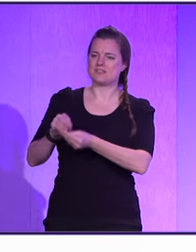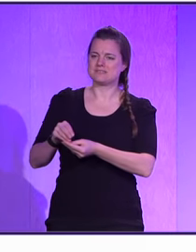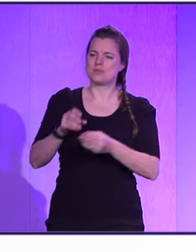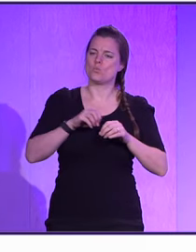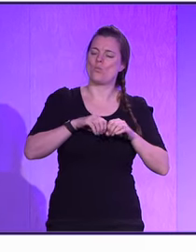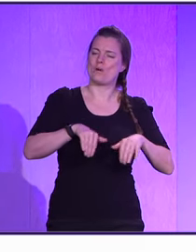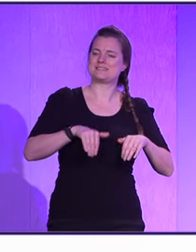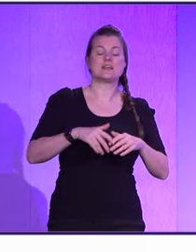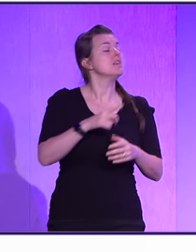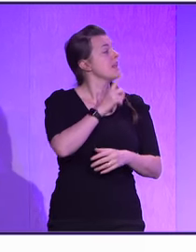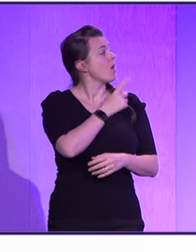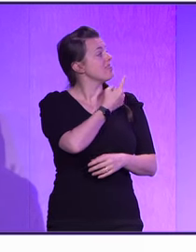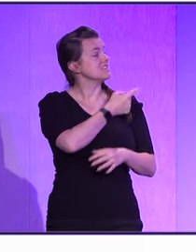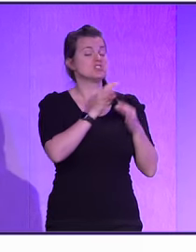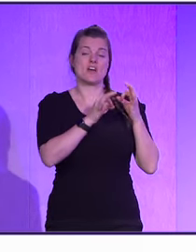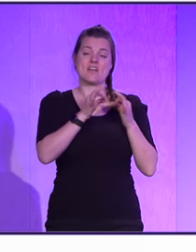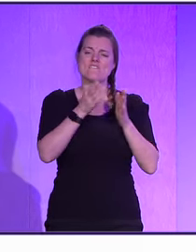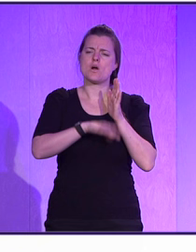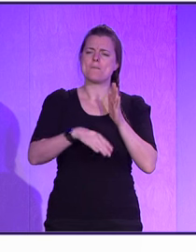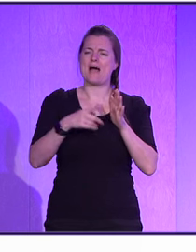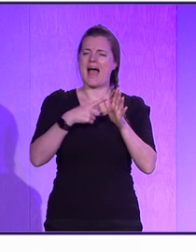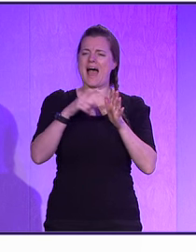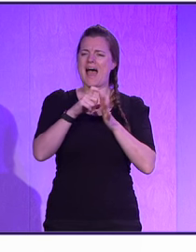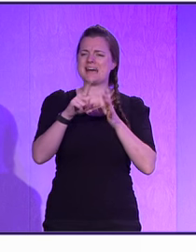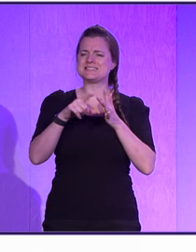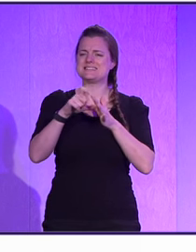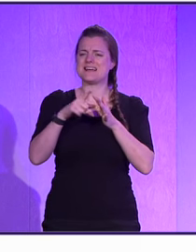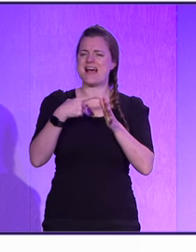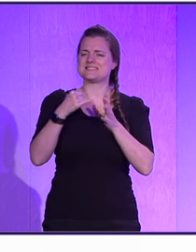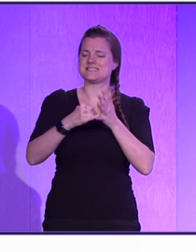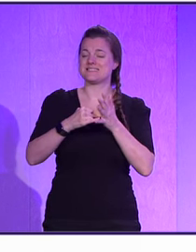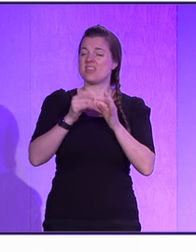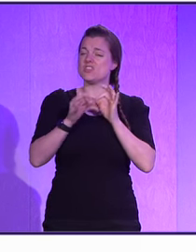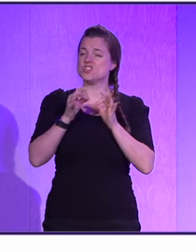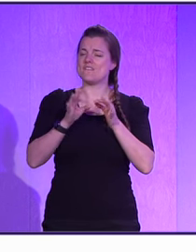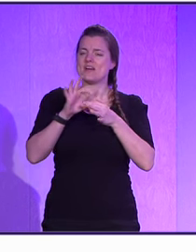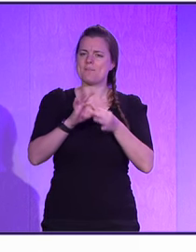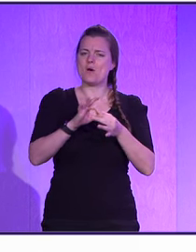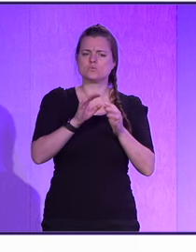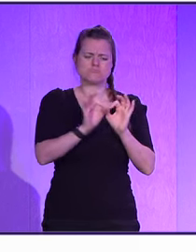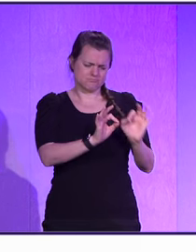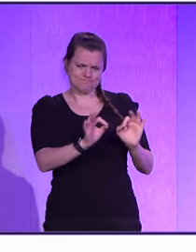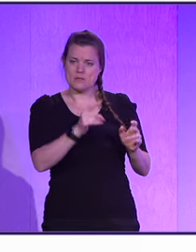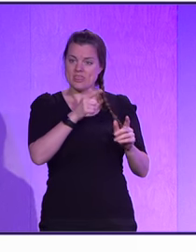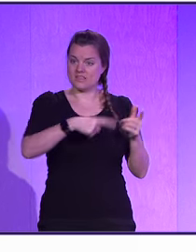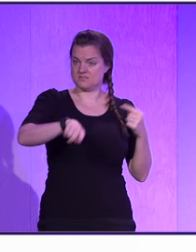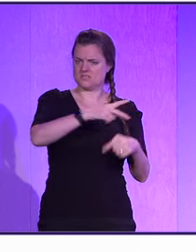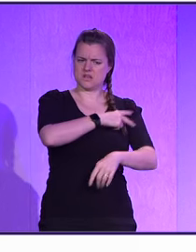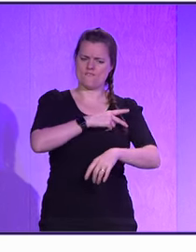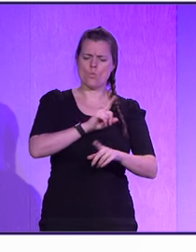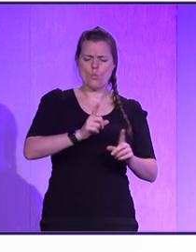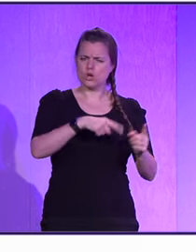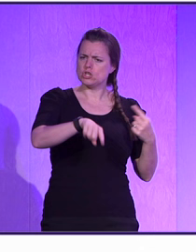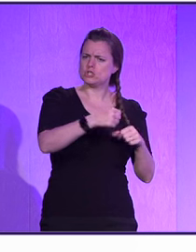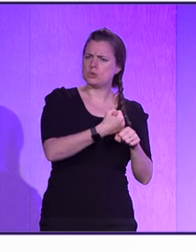survey from Adidas, where they kind of surveyed different teams on what are the things they work on, or